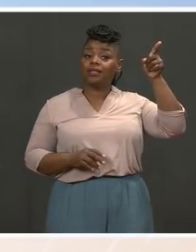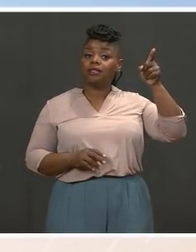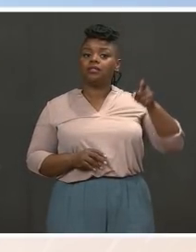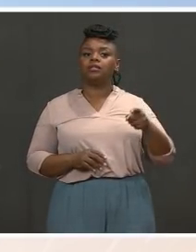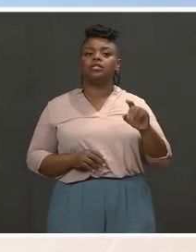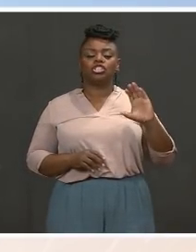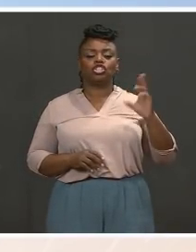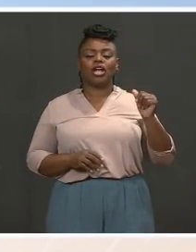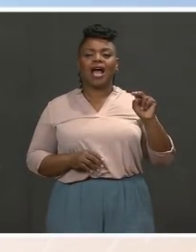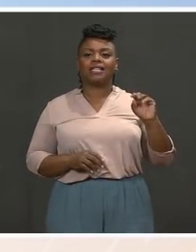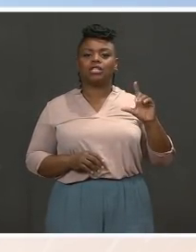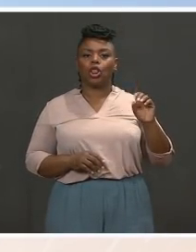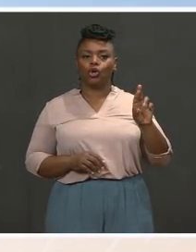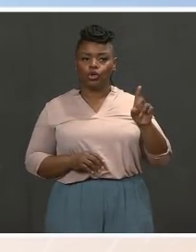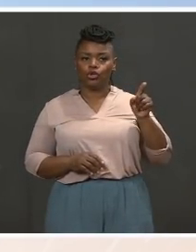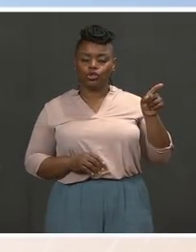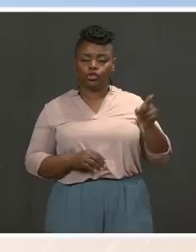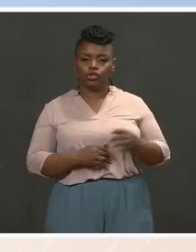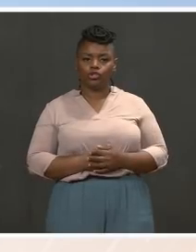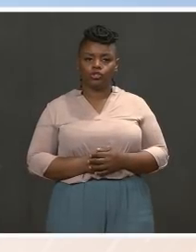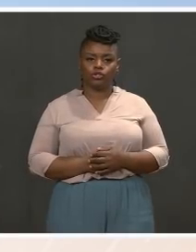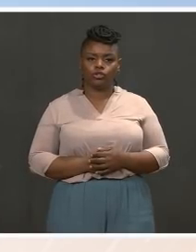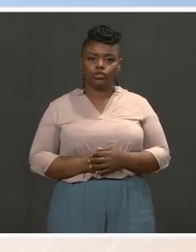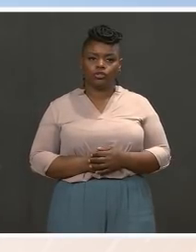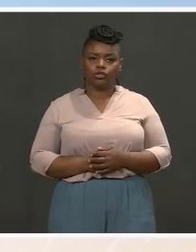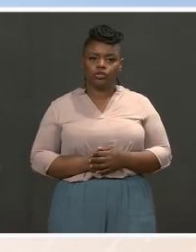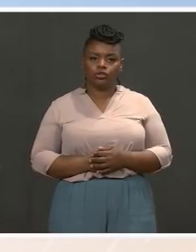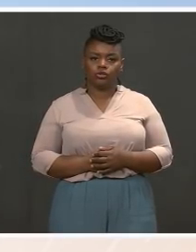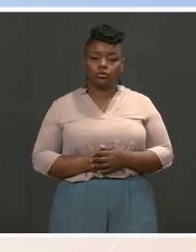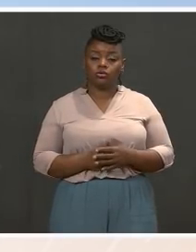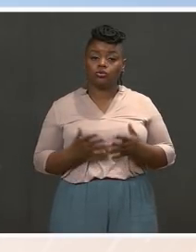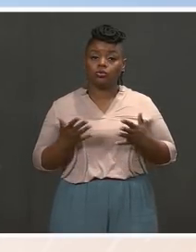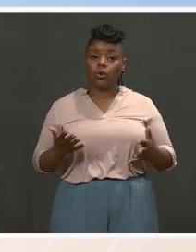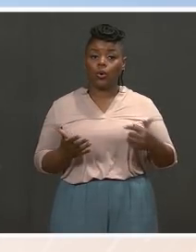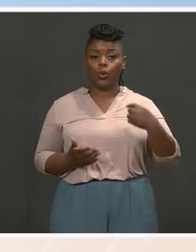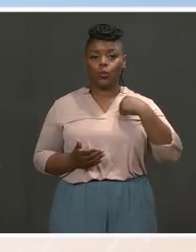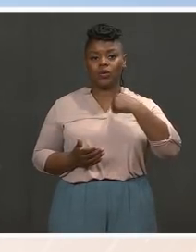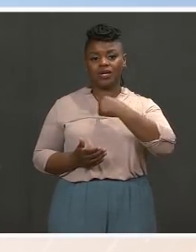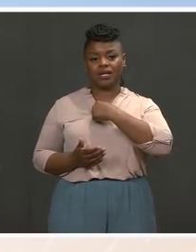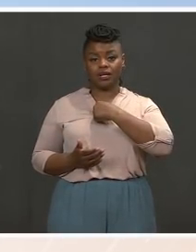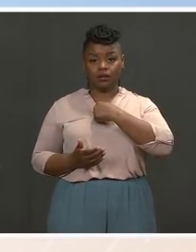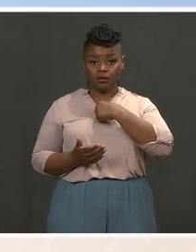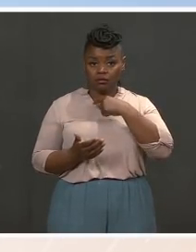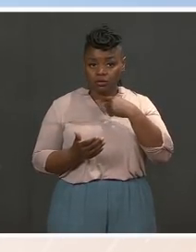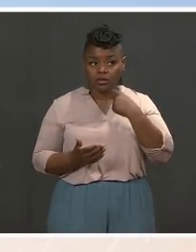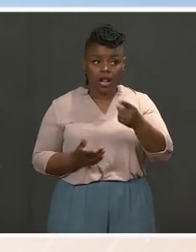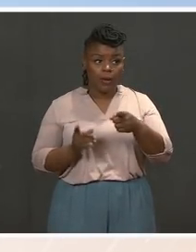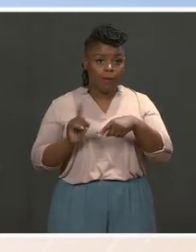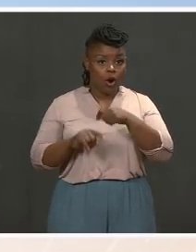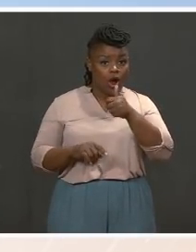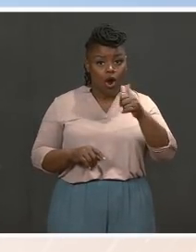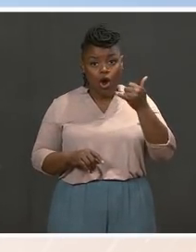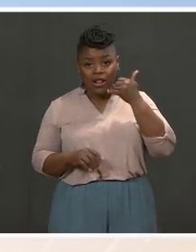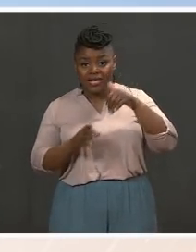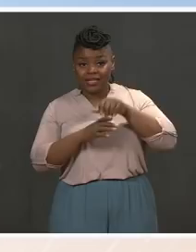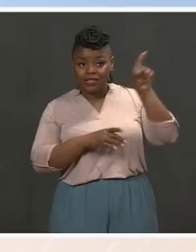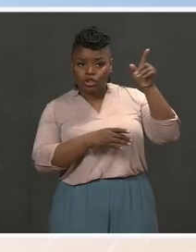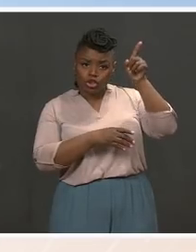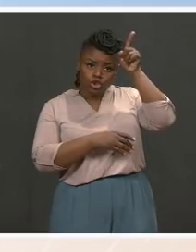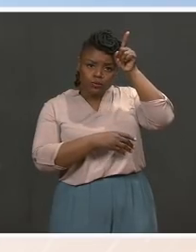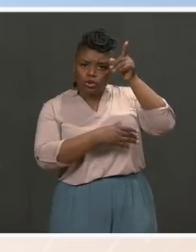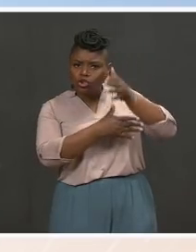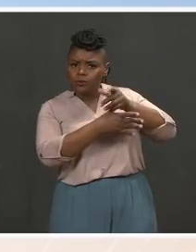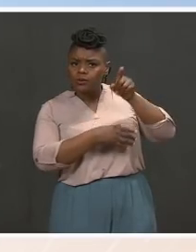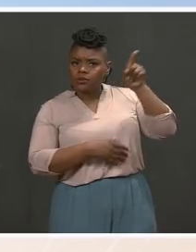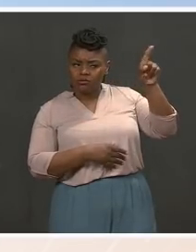read out the calls that he does. So you would certainly know if he had a call with the Chancellor of Germany, I can assure you. So not a new one that I'm aware of that you